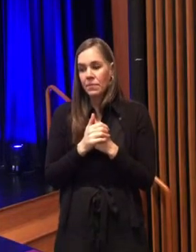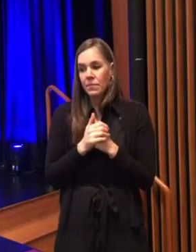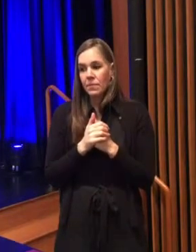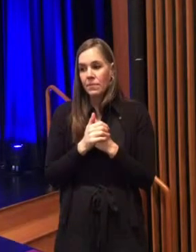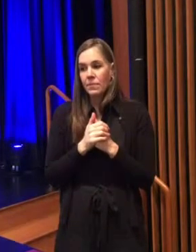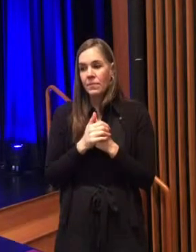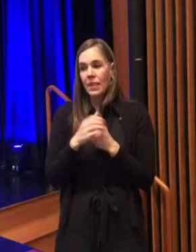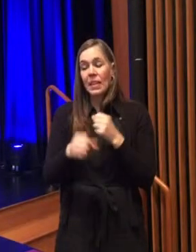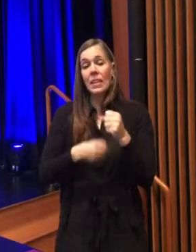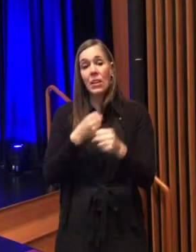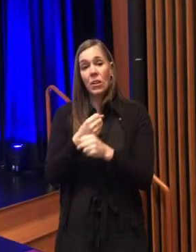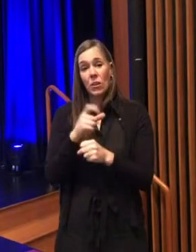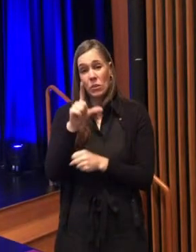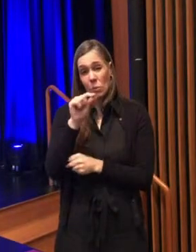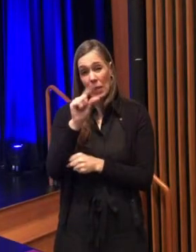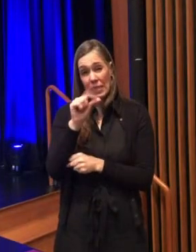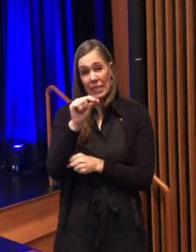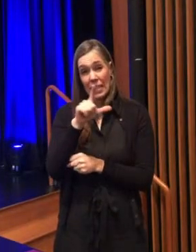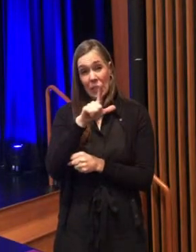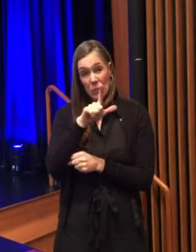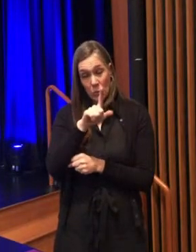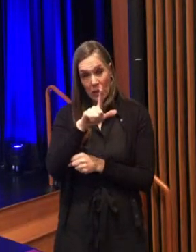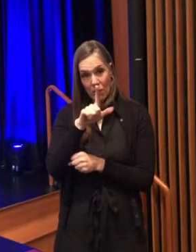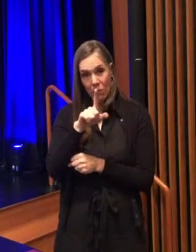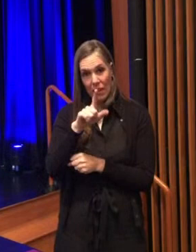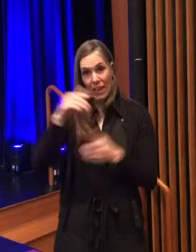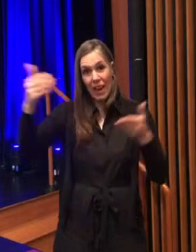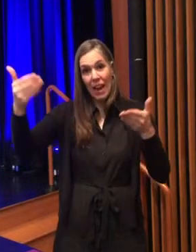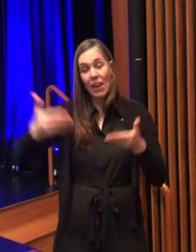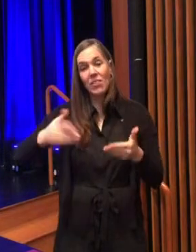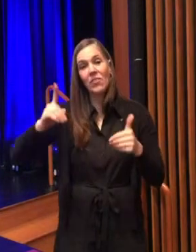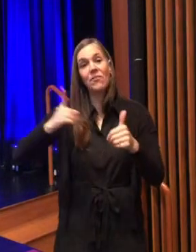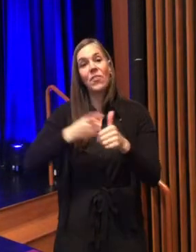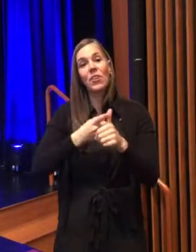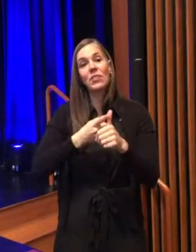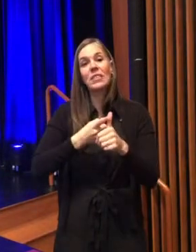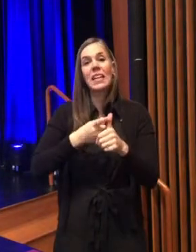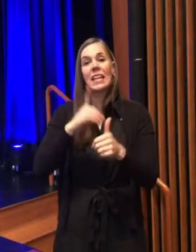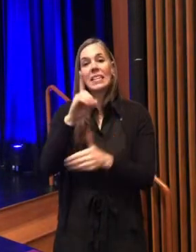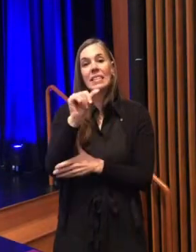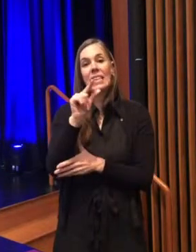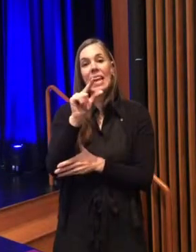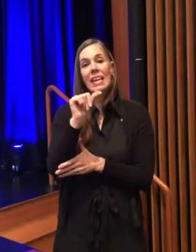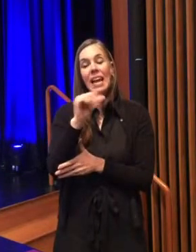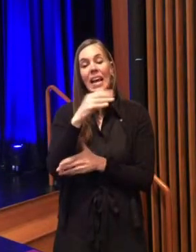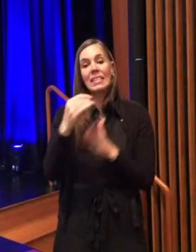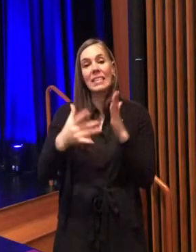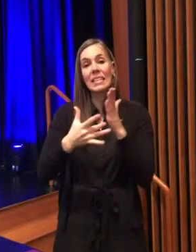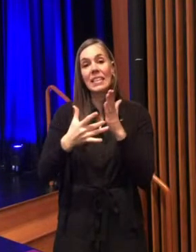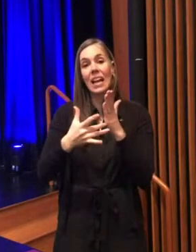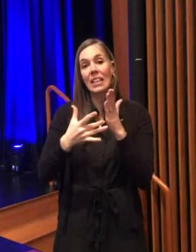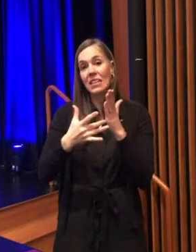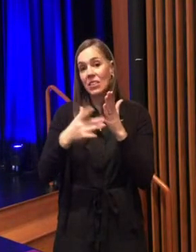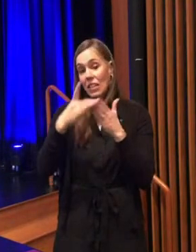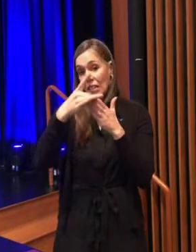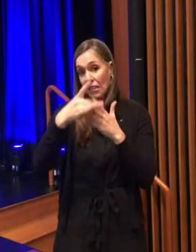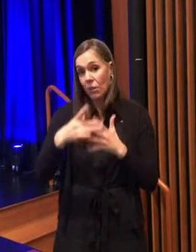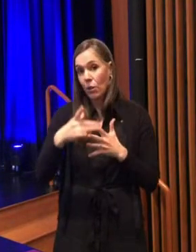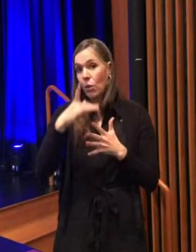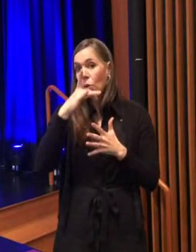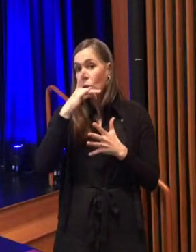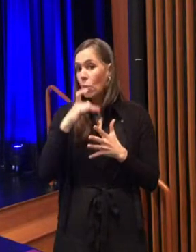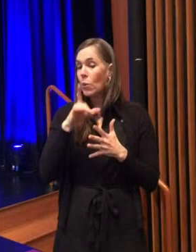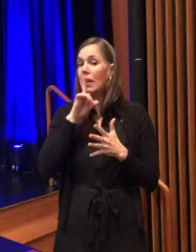in 2021 we hired the city's first chief data and technology officer who is leading a significant investment into